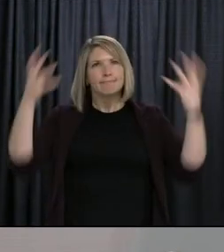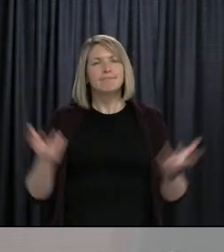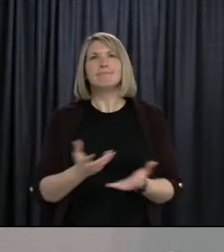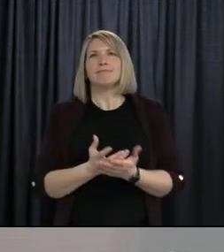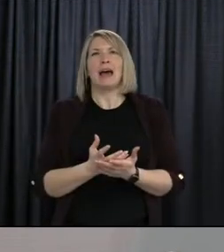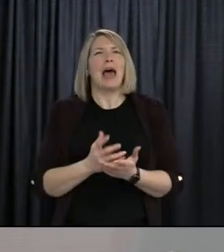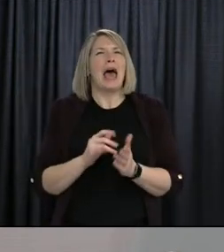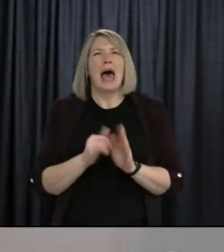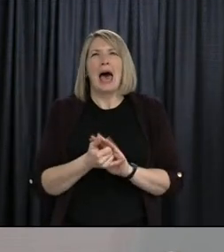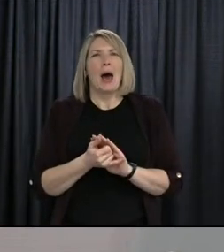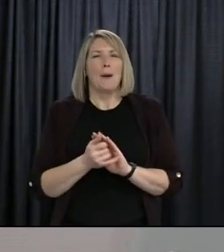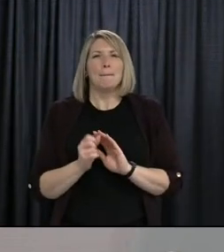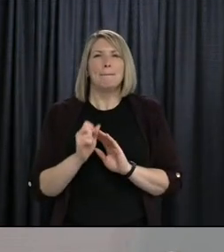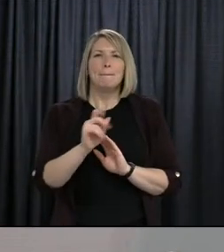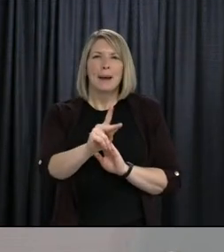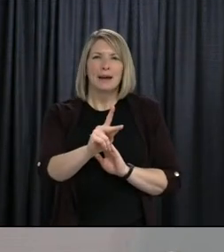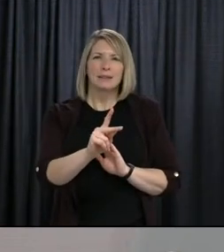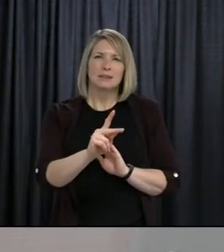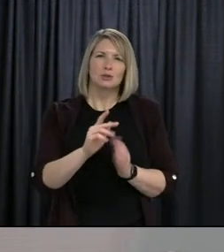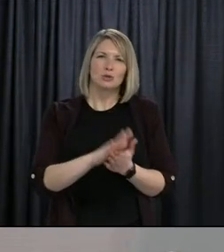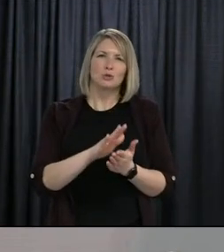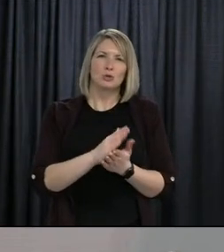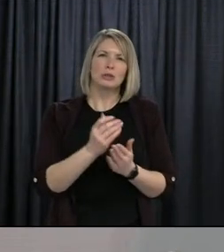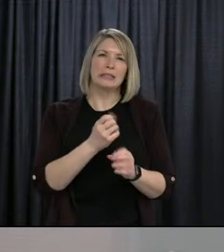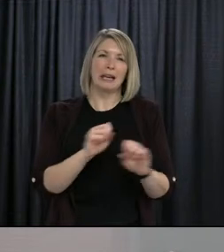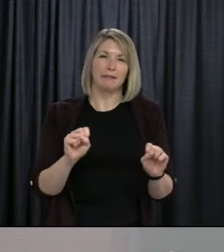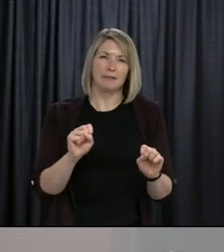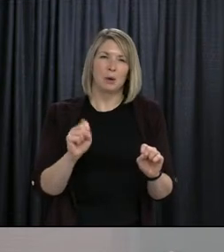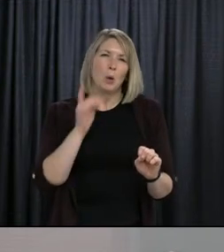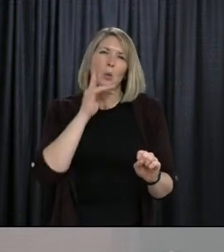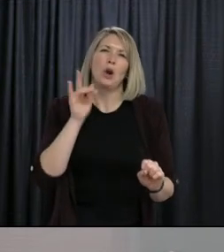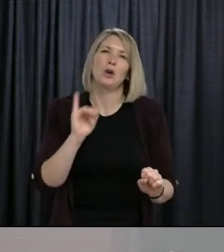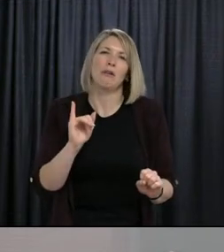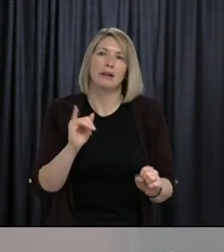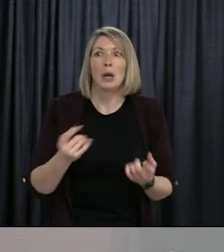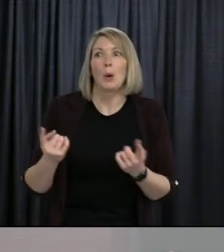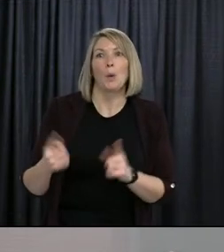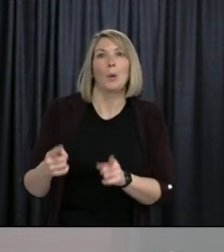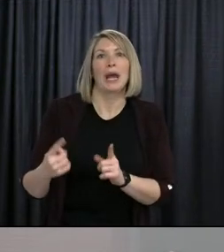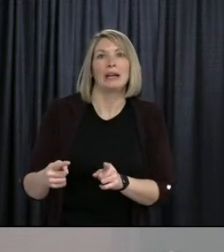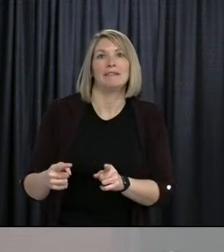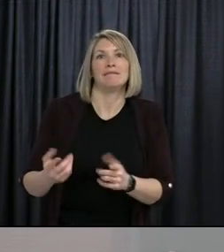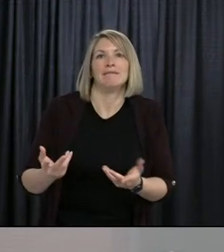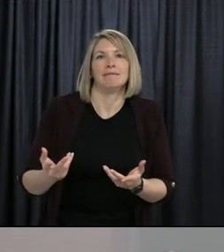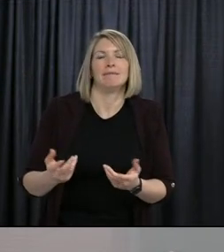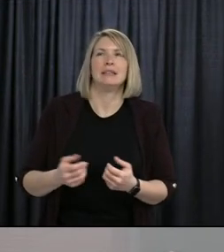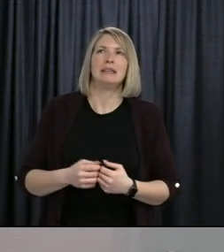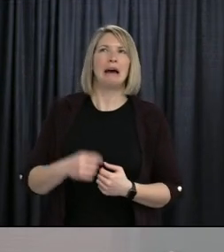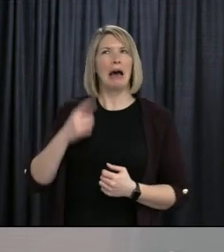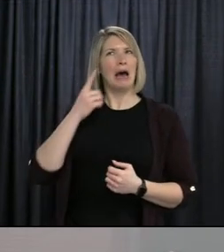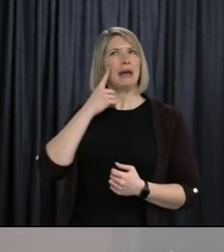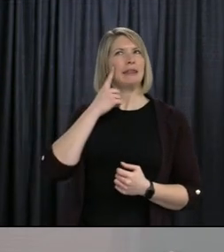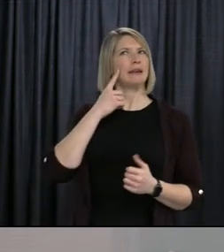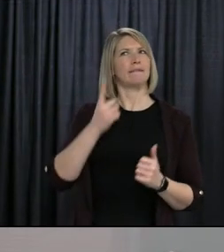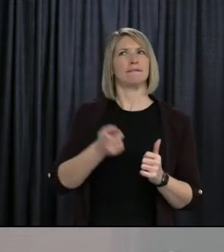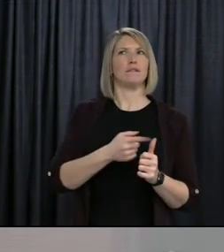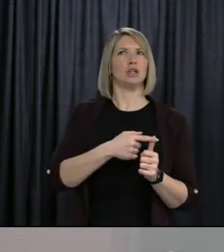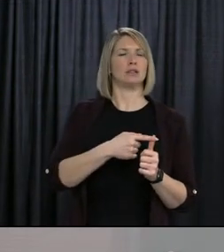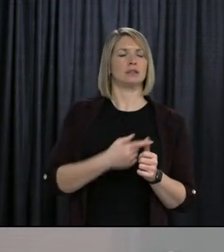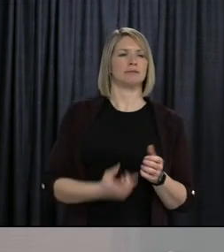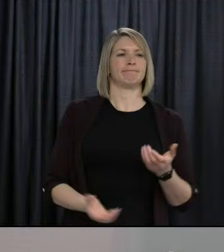How do we return safely after this? Yes, Cecil, I think that will be in consultation with Public Health